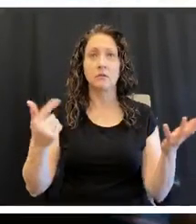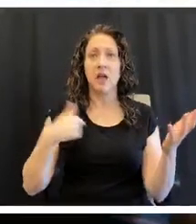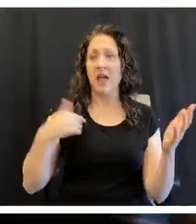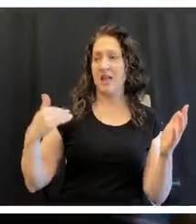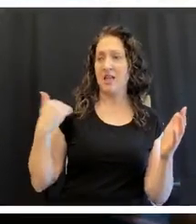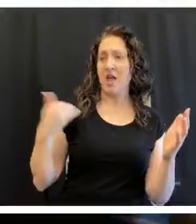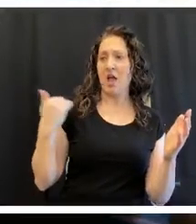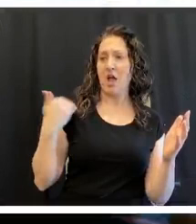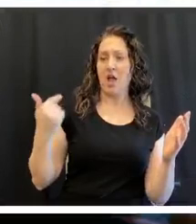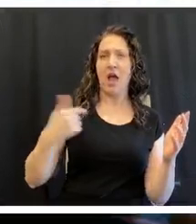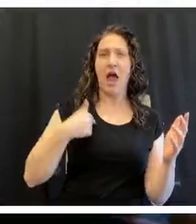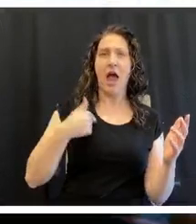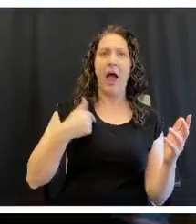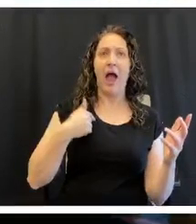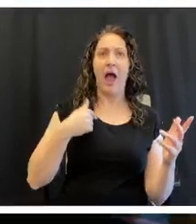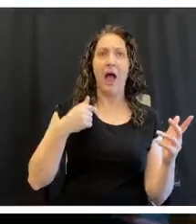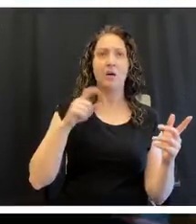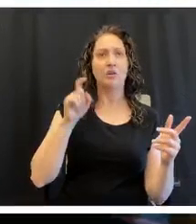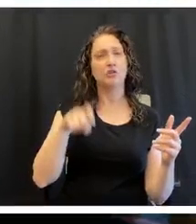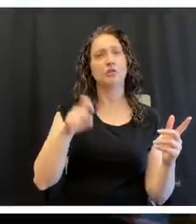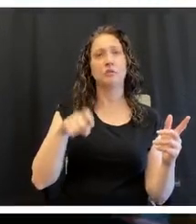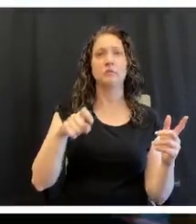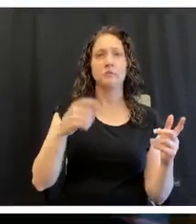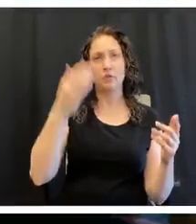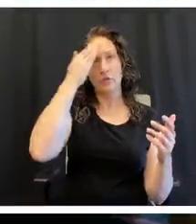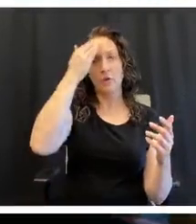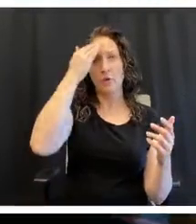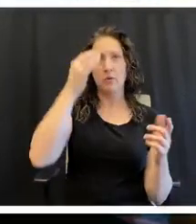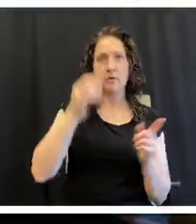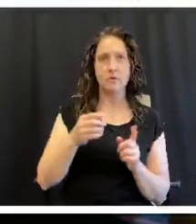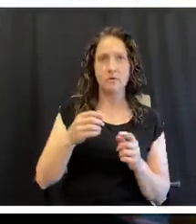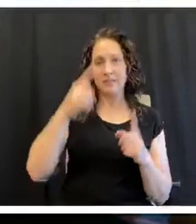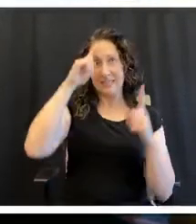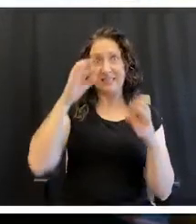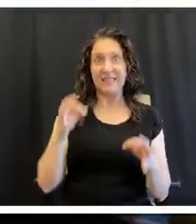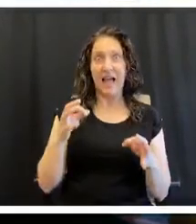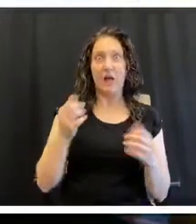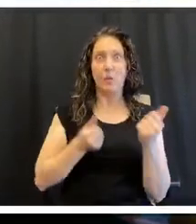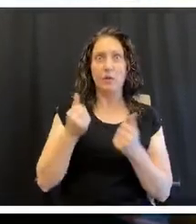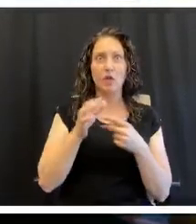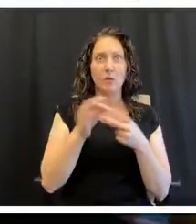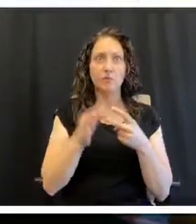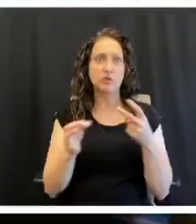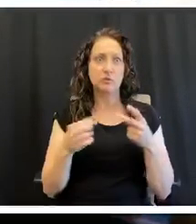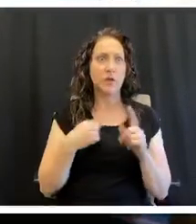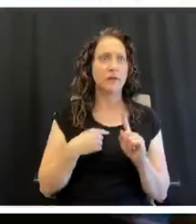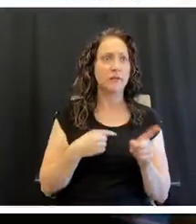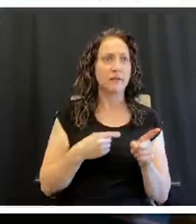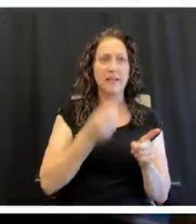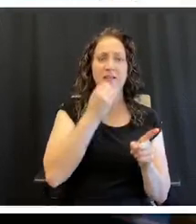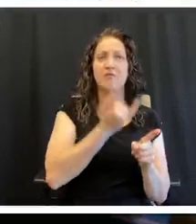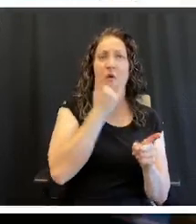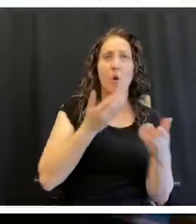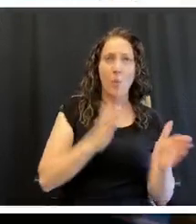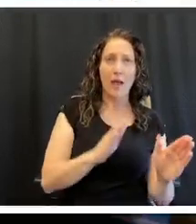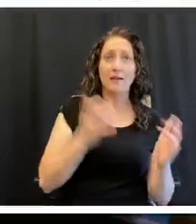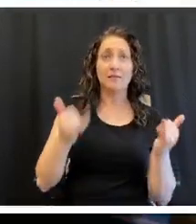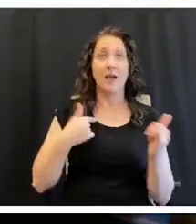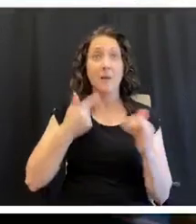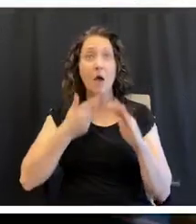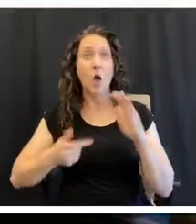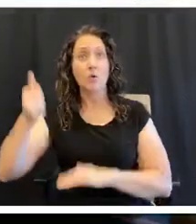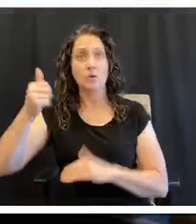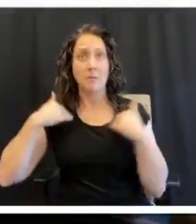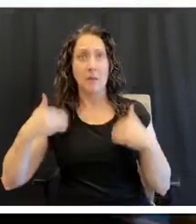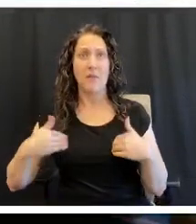younger and I didn't make the right decisions necessarily. And so, as I get old, I find out that my body starts to deteriorate differently.